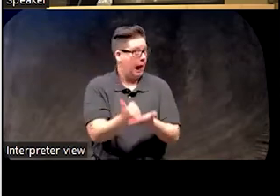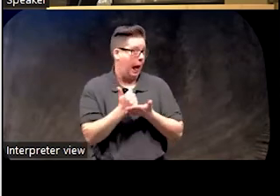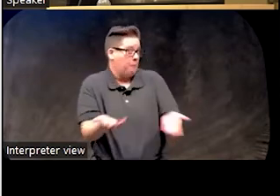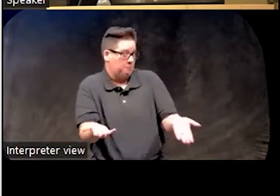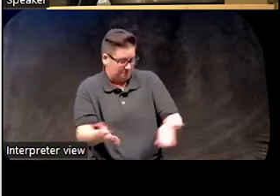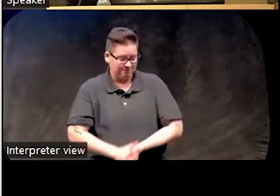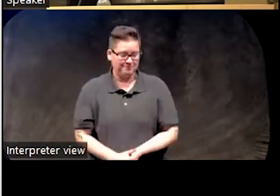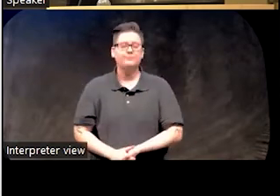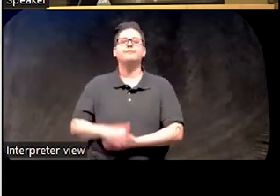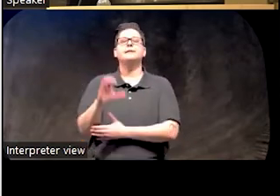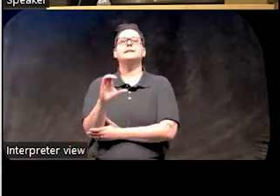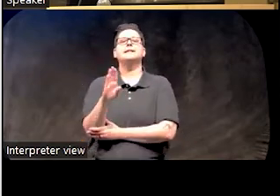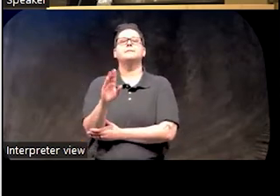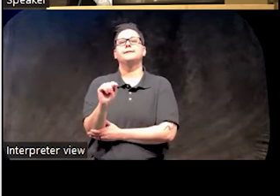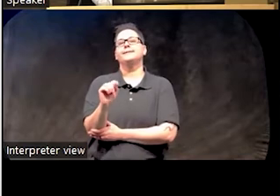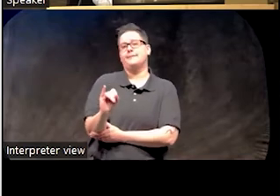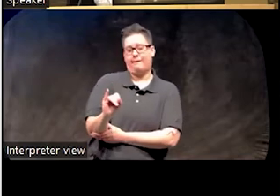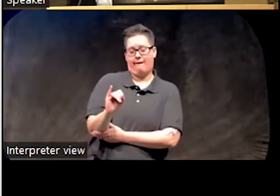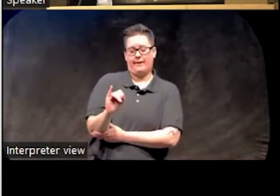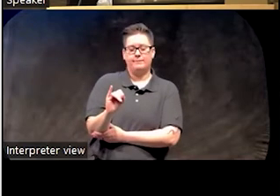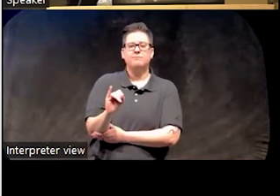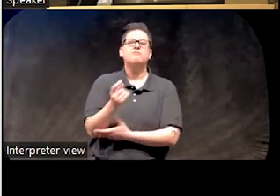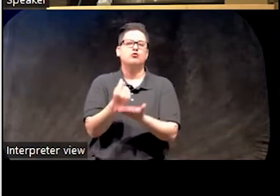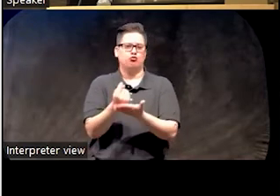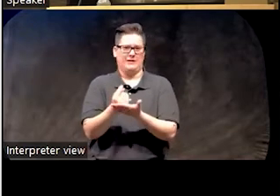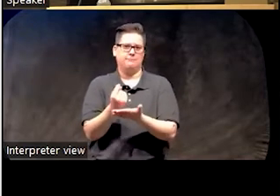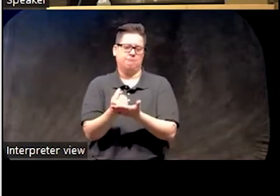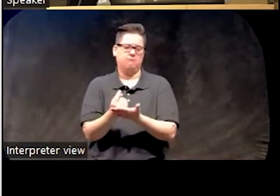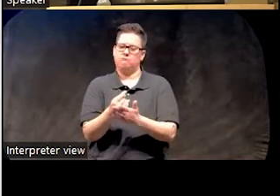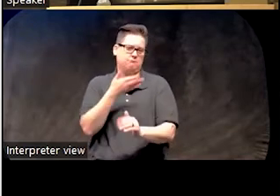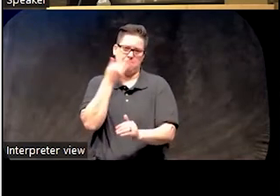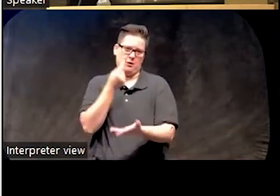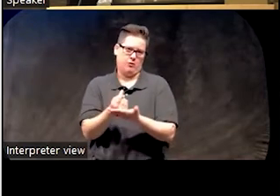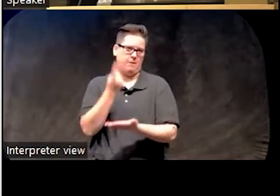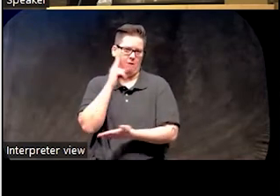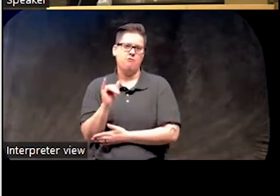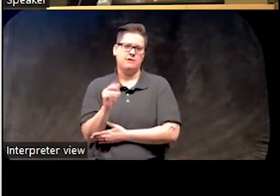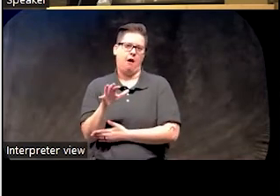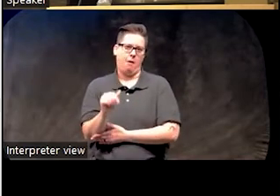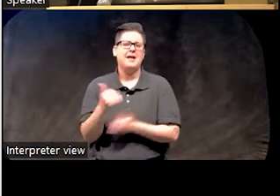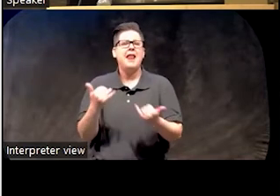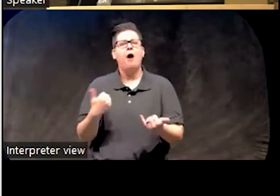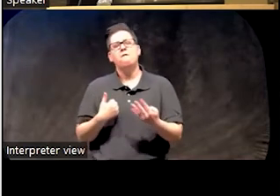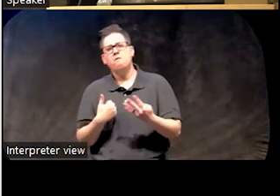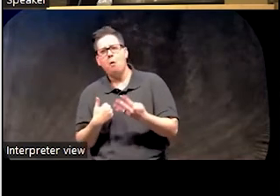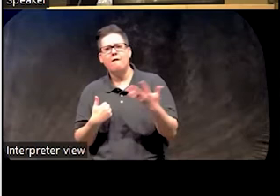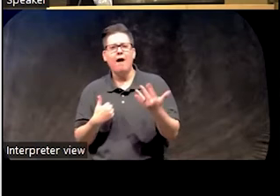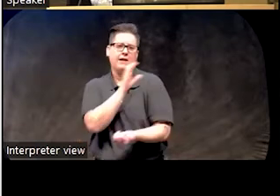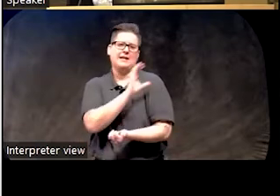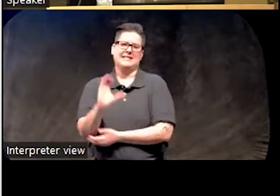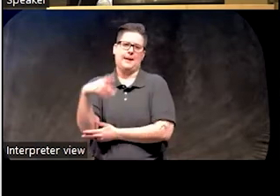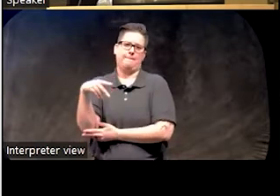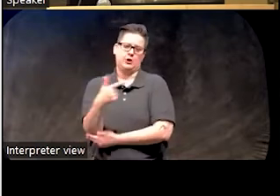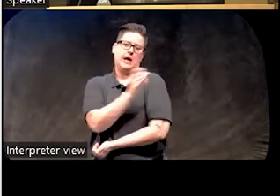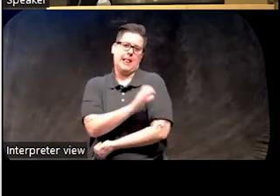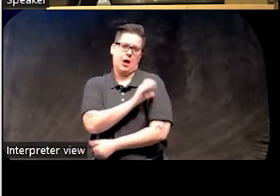So cognitive behavioral therapy, CBTI, is the treatment of choice for insomnia. There are now four or five clinical practice guidelines